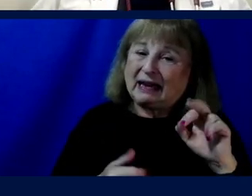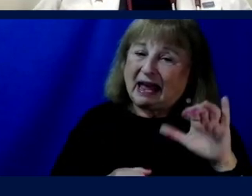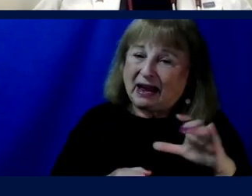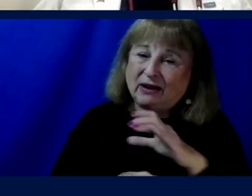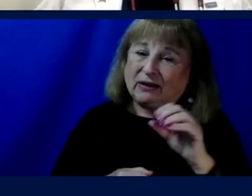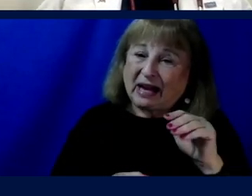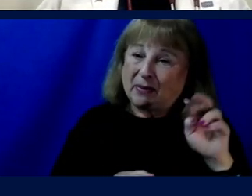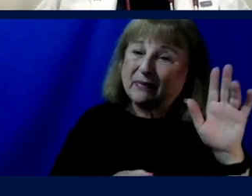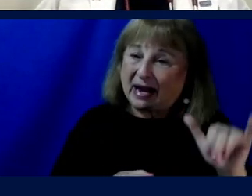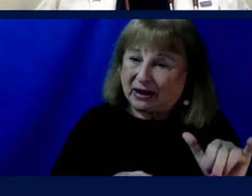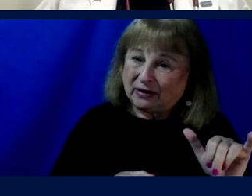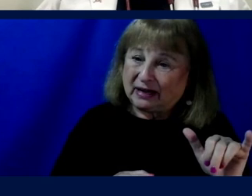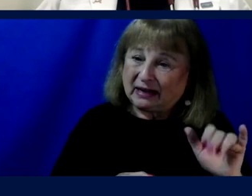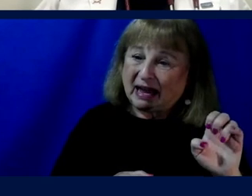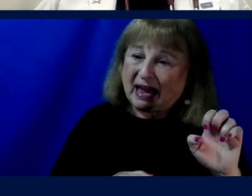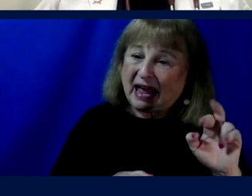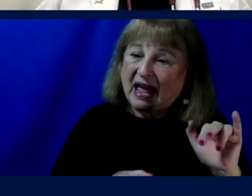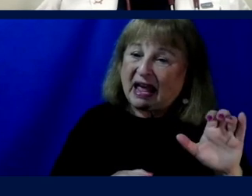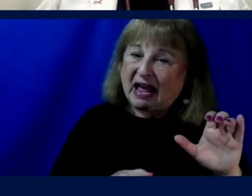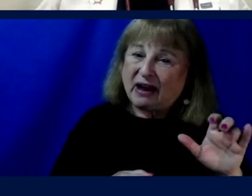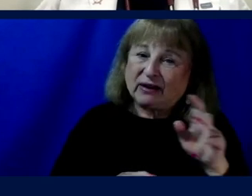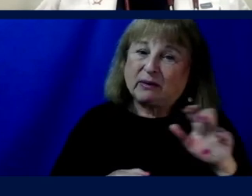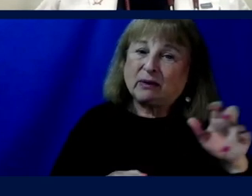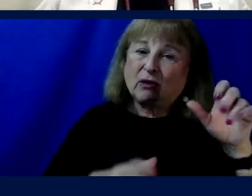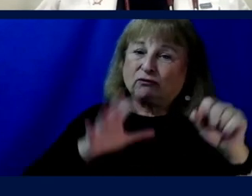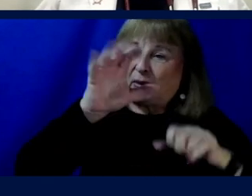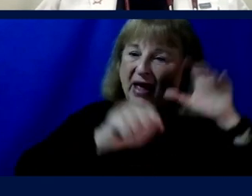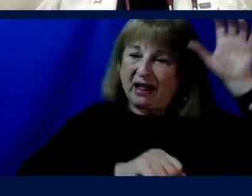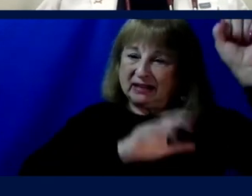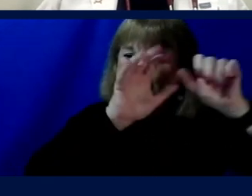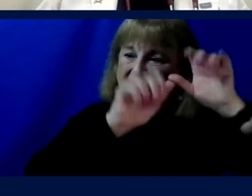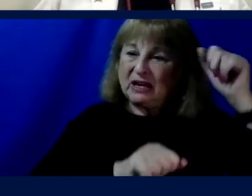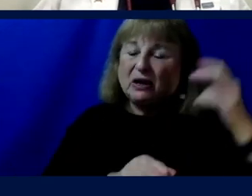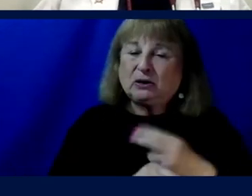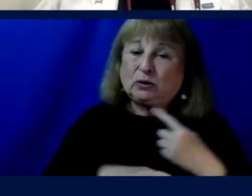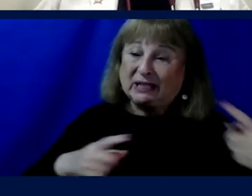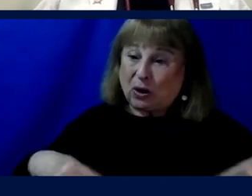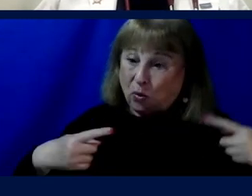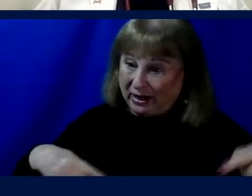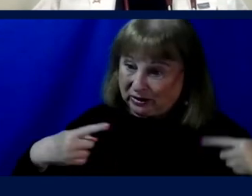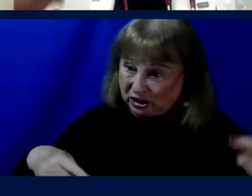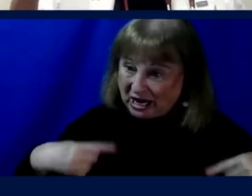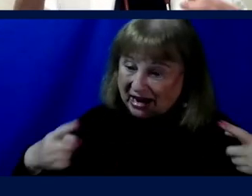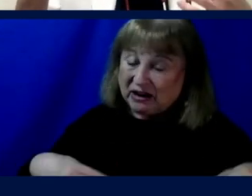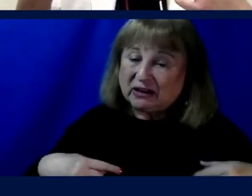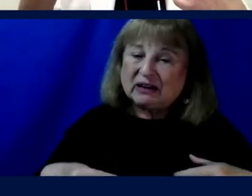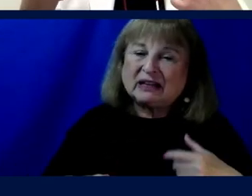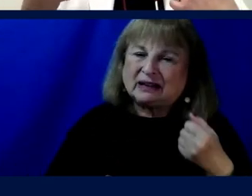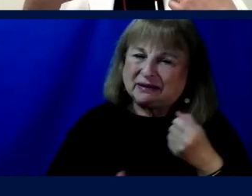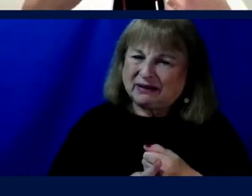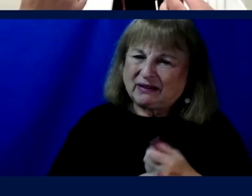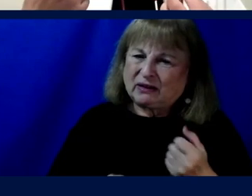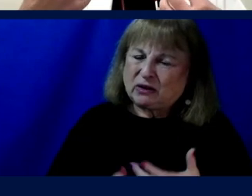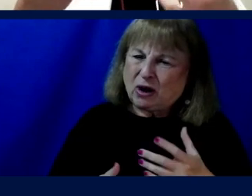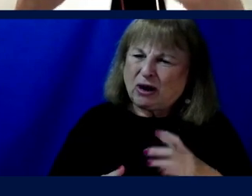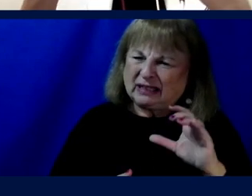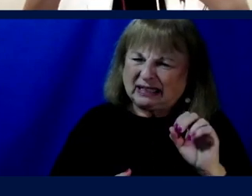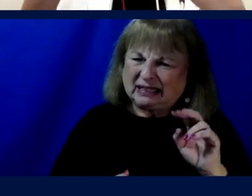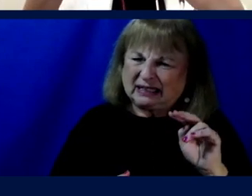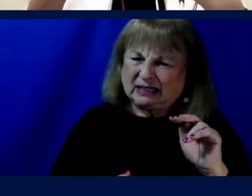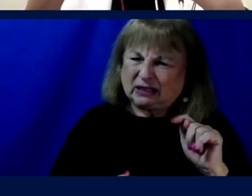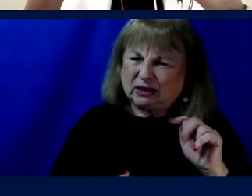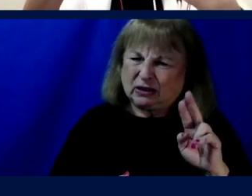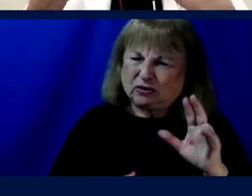Mary. Eric propels and always has, as far as I know, using a wheelchair. He has something that affects him and causes contractures